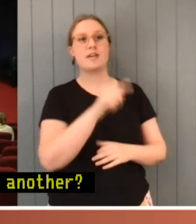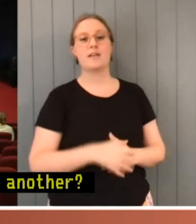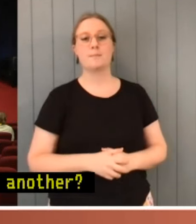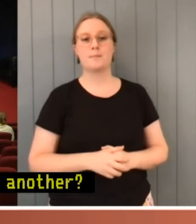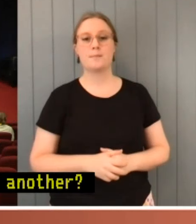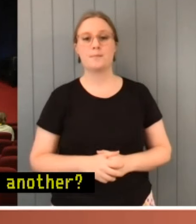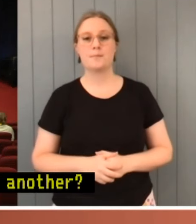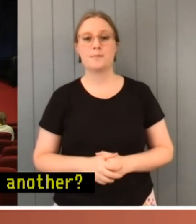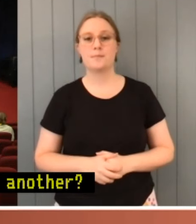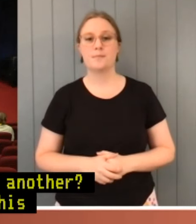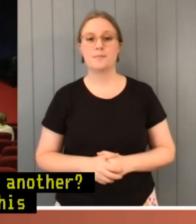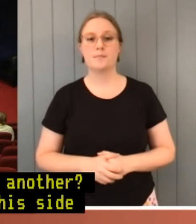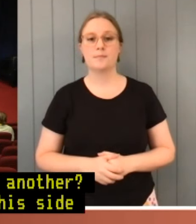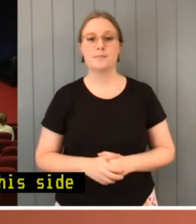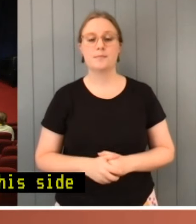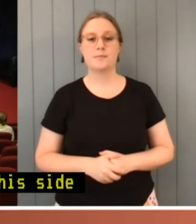Chamber.